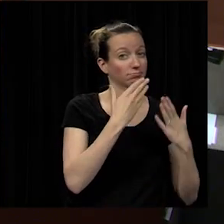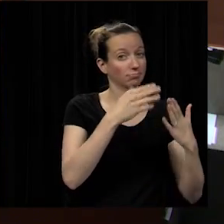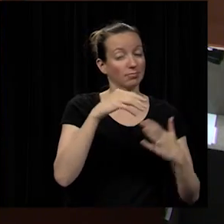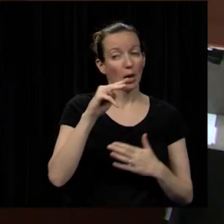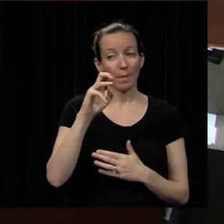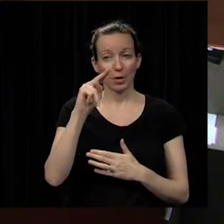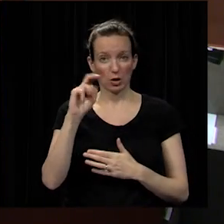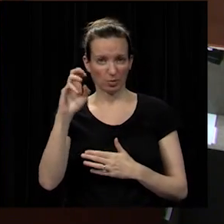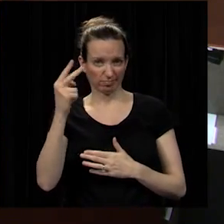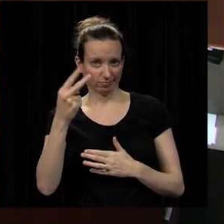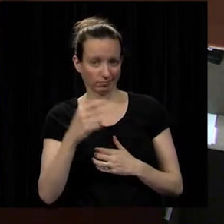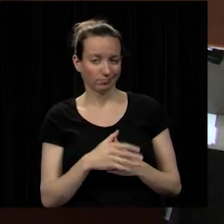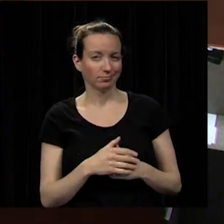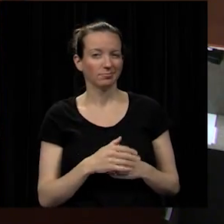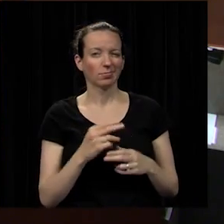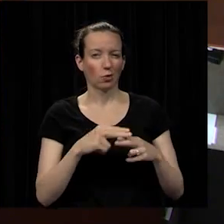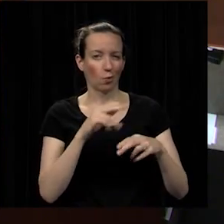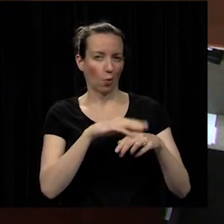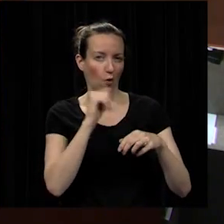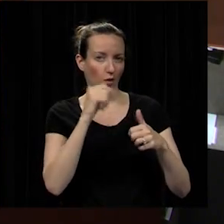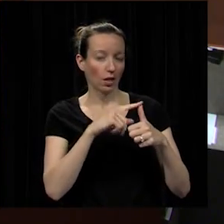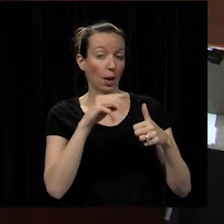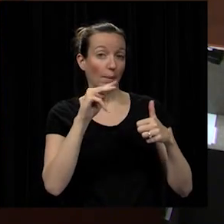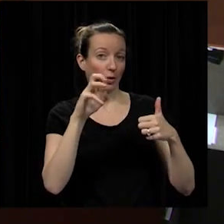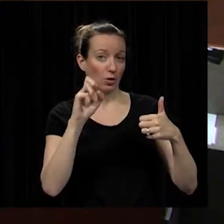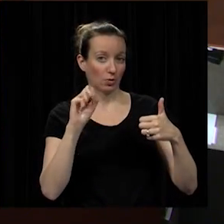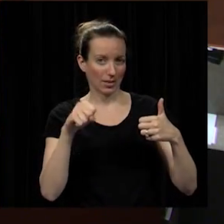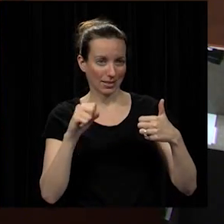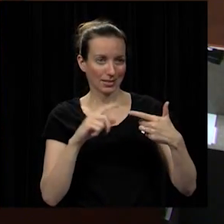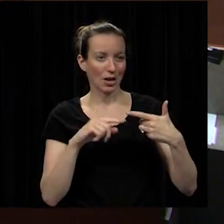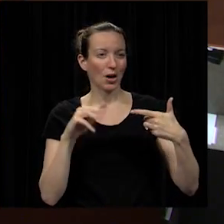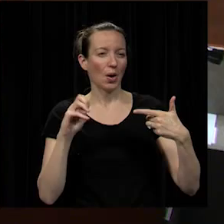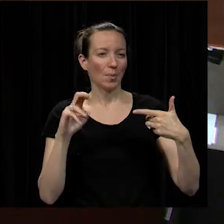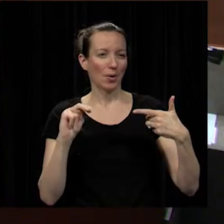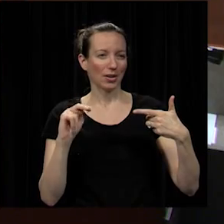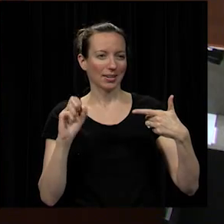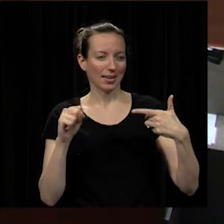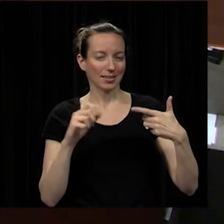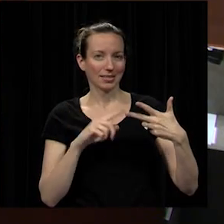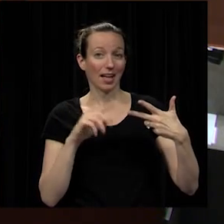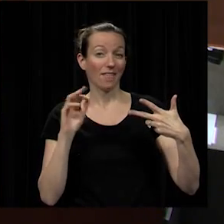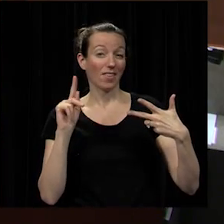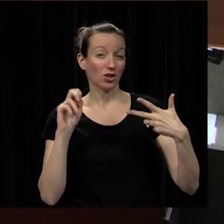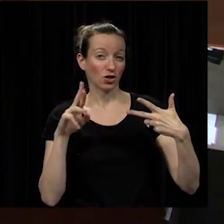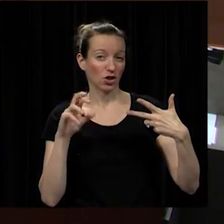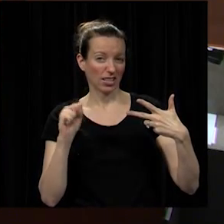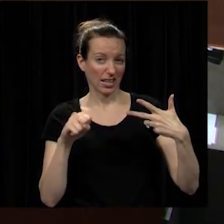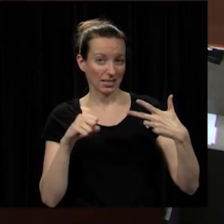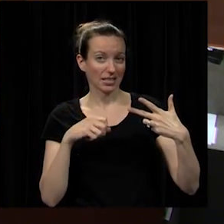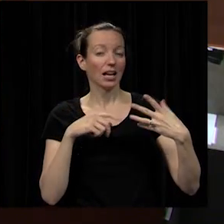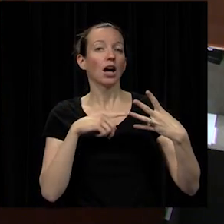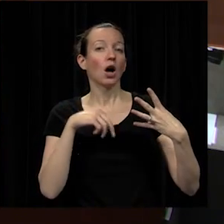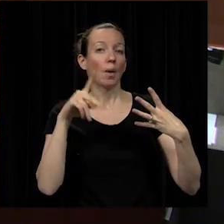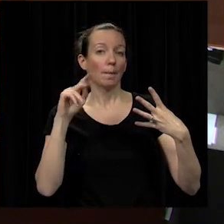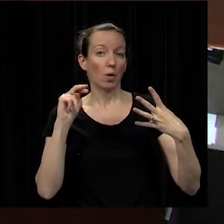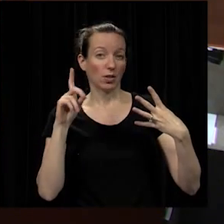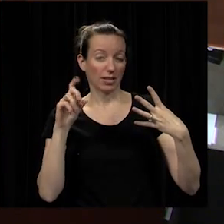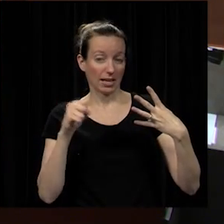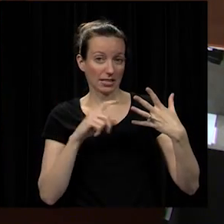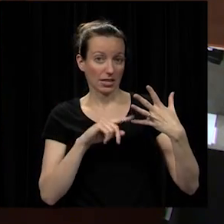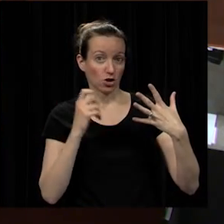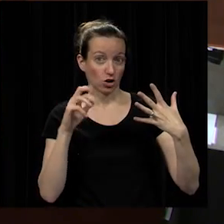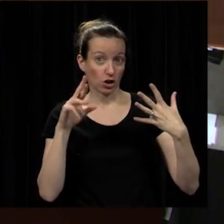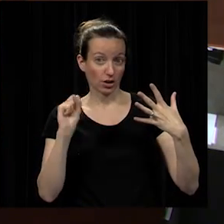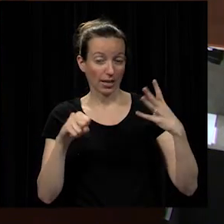mcune roll call vote please mr mcune yes mrs martin yes mrs felter yes mr poland yes mr sheer yes